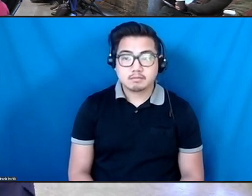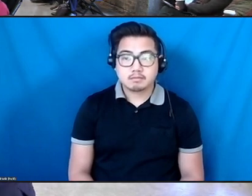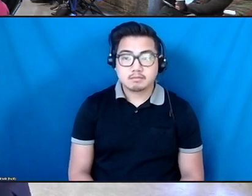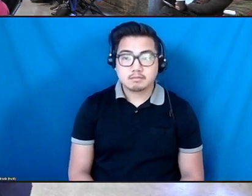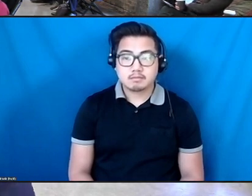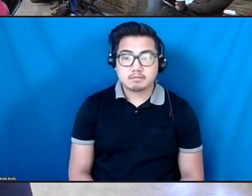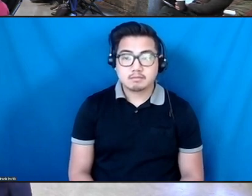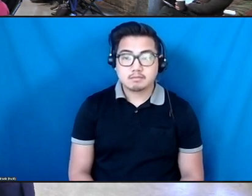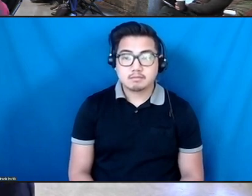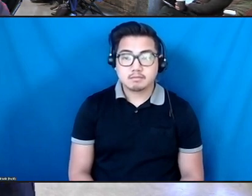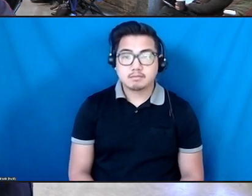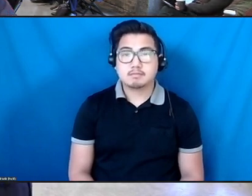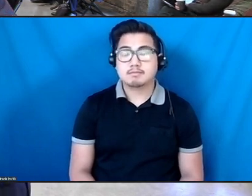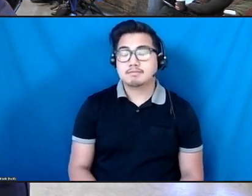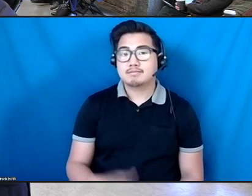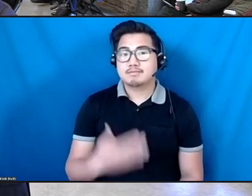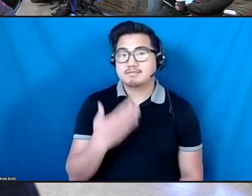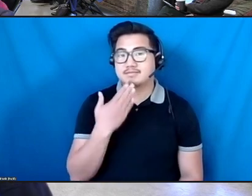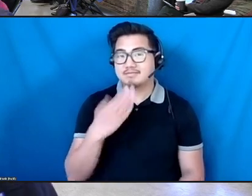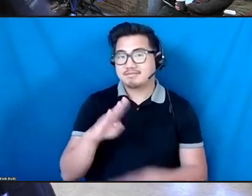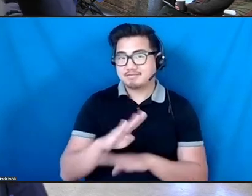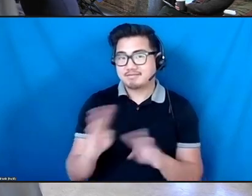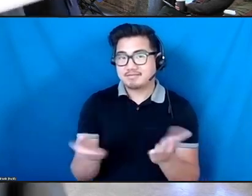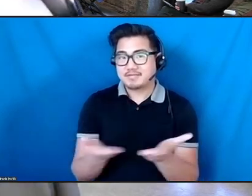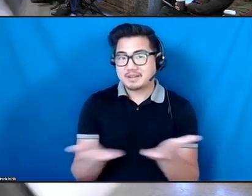Good afternoon everyone.